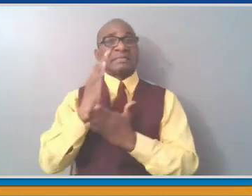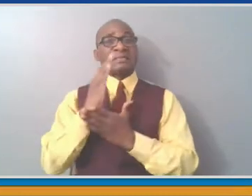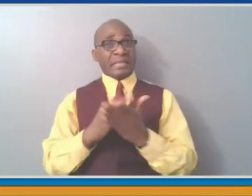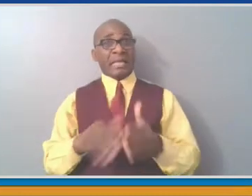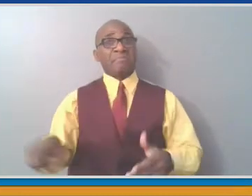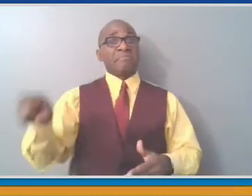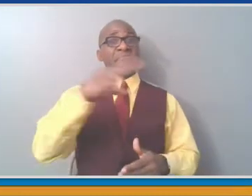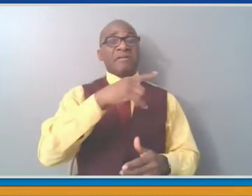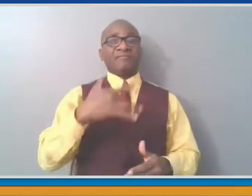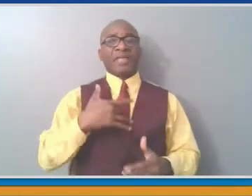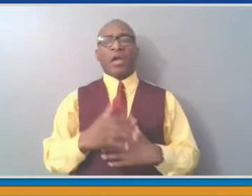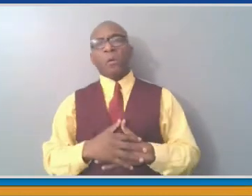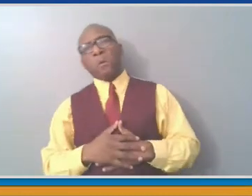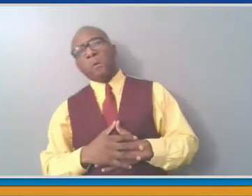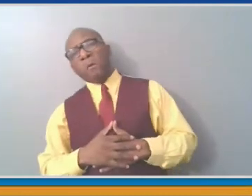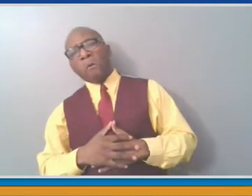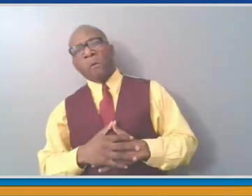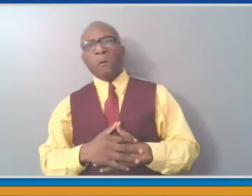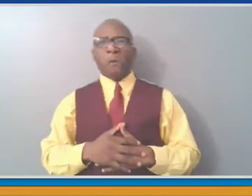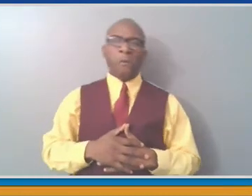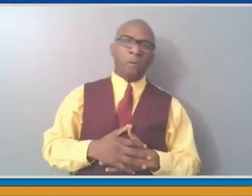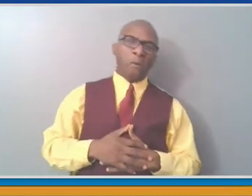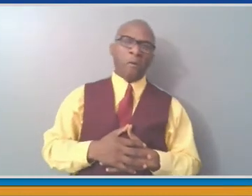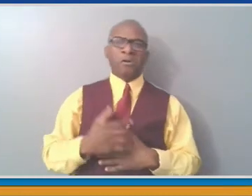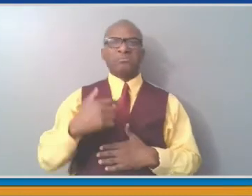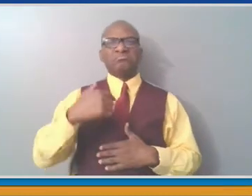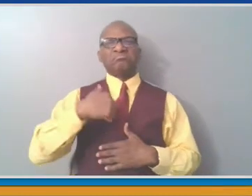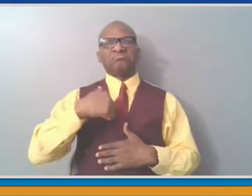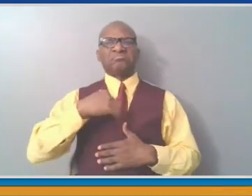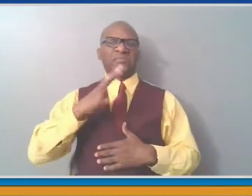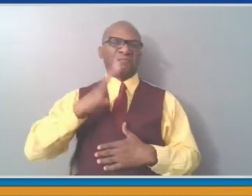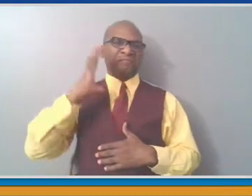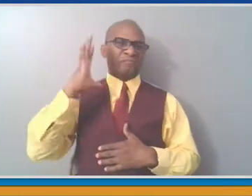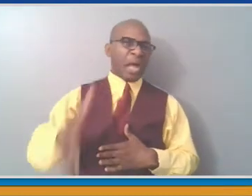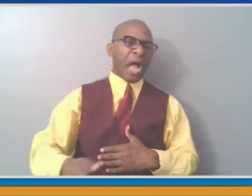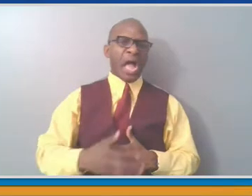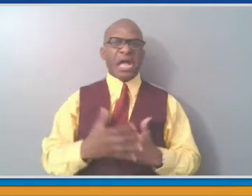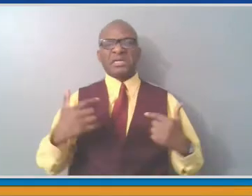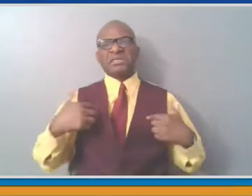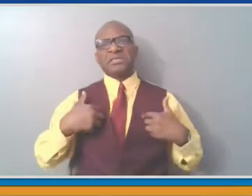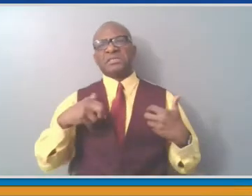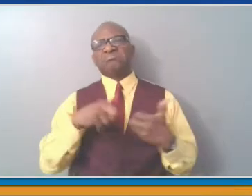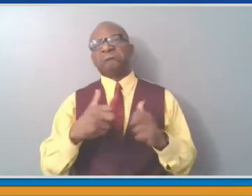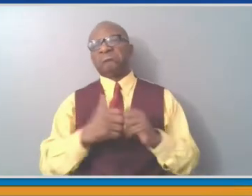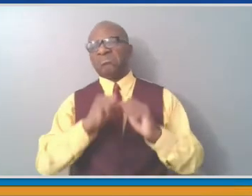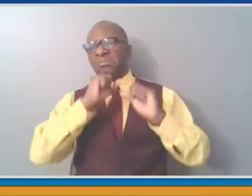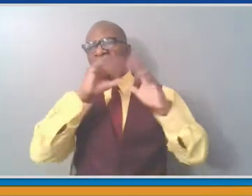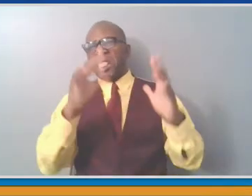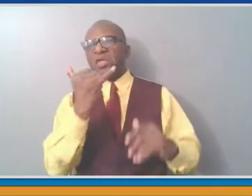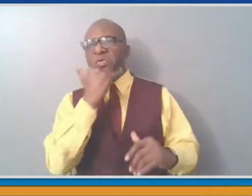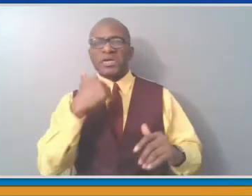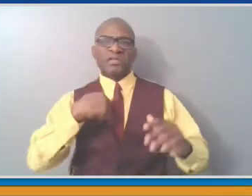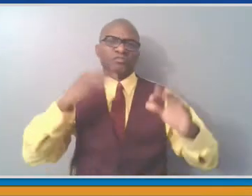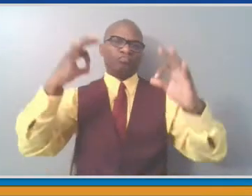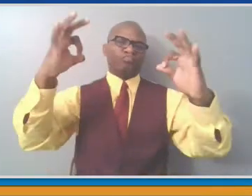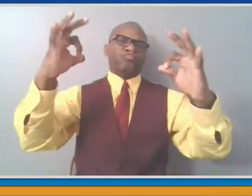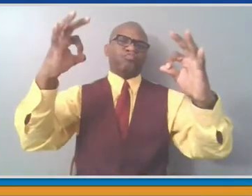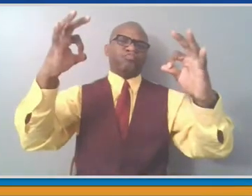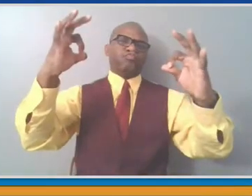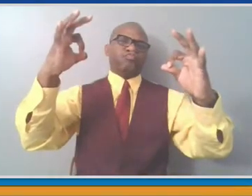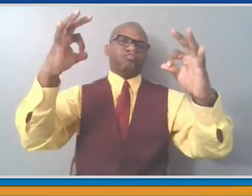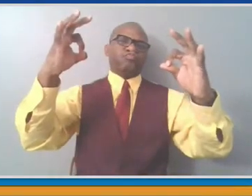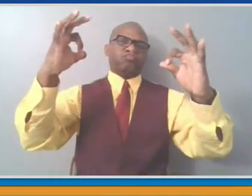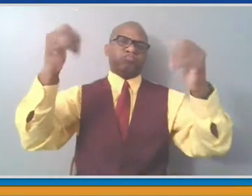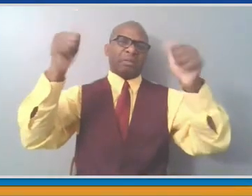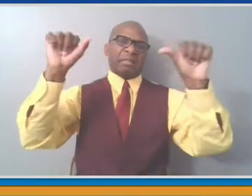that's going to be the critical constraint, but rather vaccine demand. We all know anecdotally from conversations that we have with friends